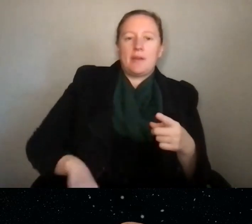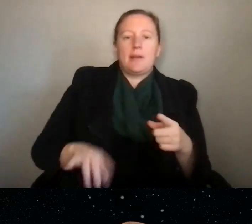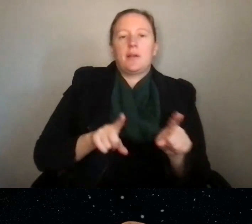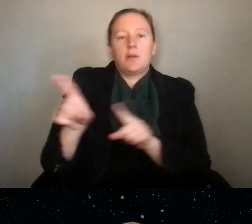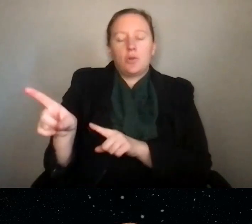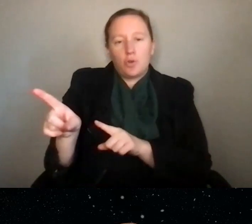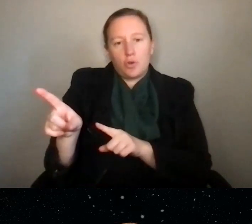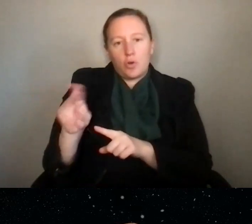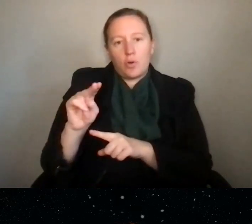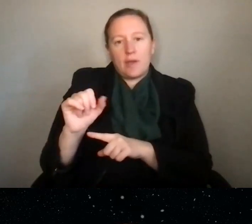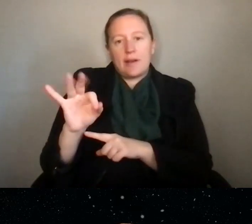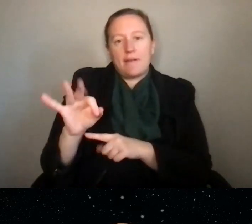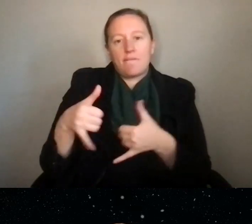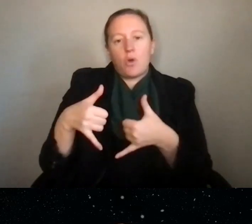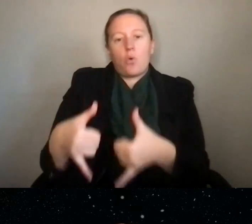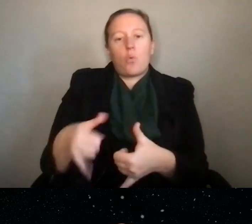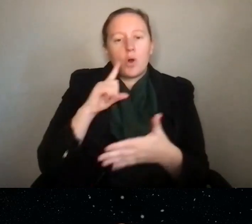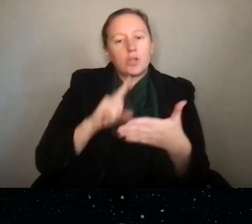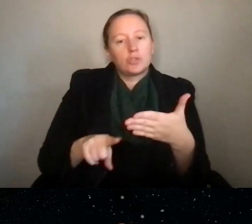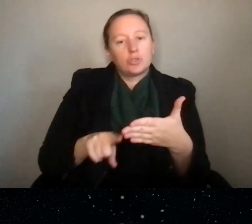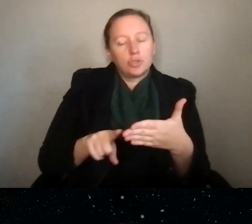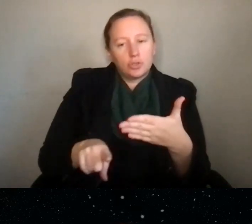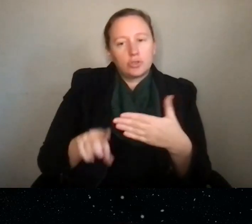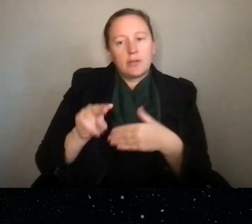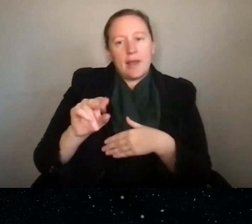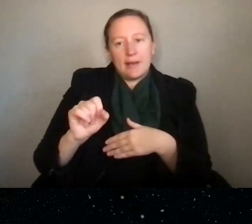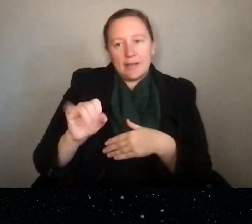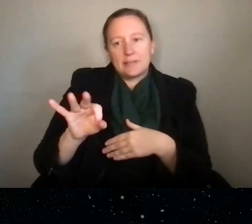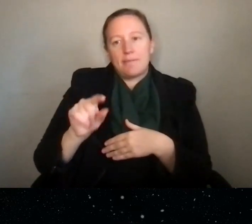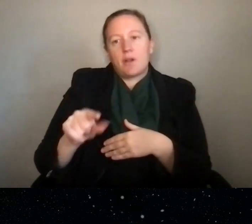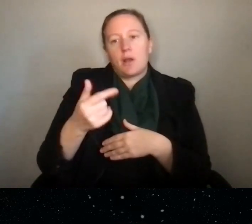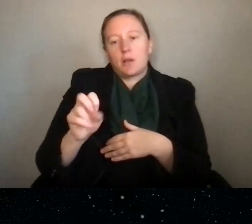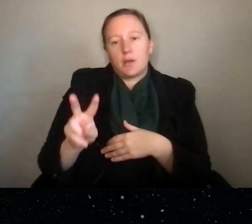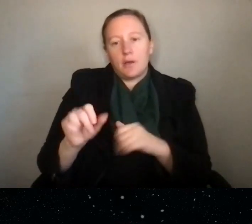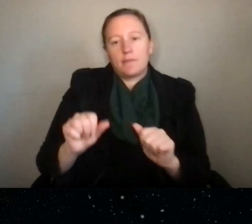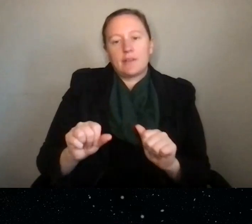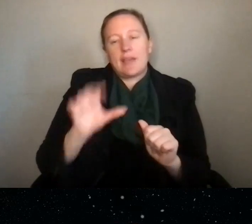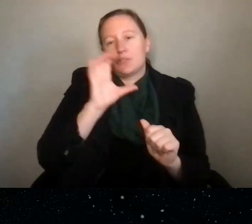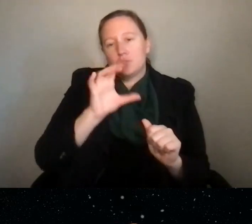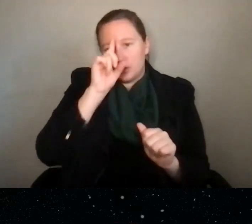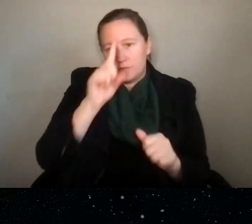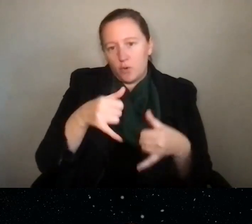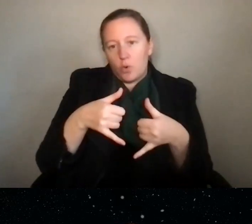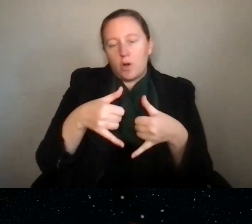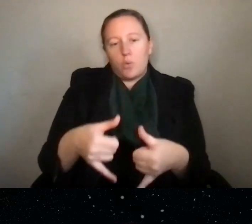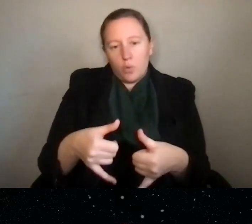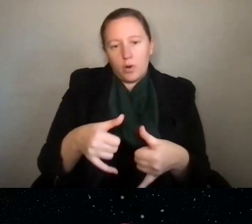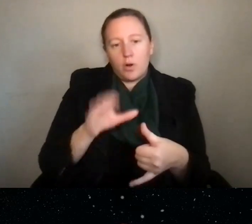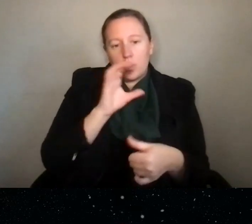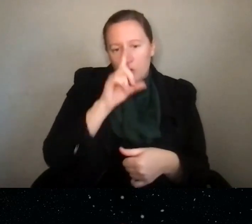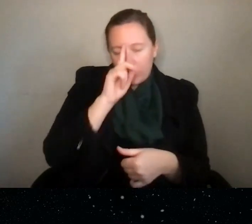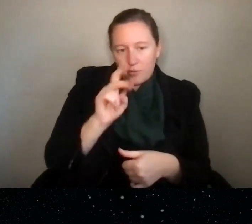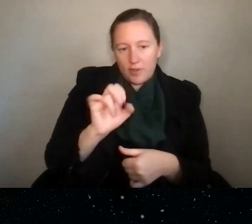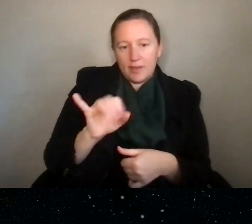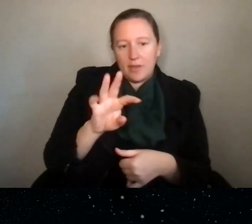the NSF award search. If you go to NSF.gov, there's a section where you can just search awards and search for the keyword on the